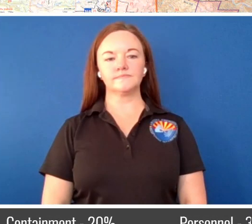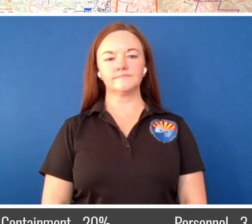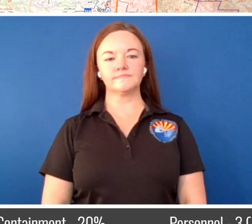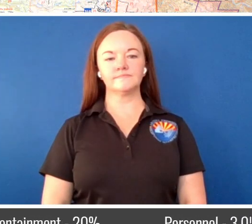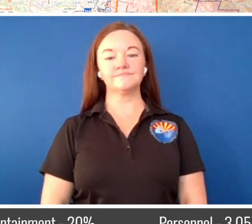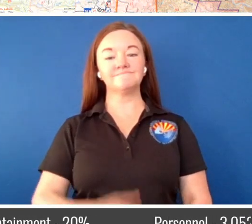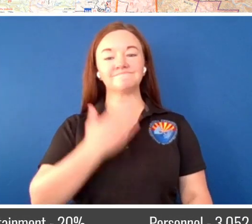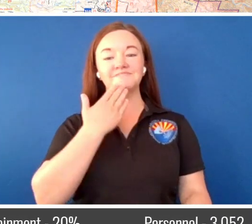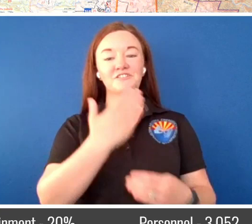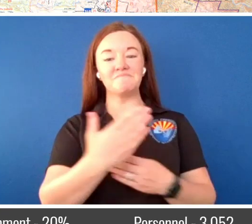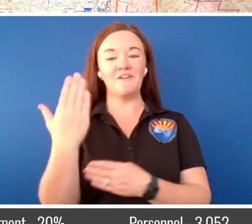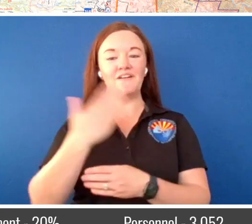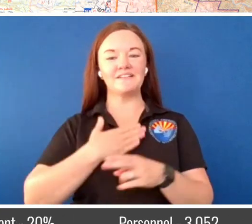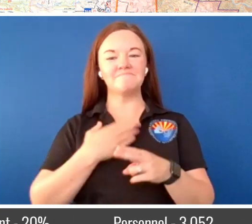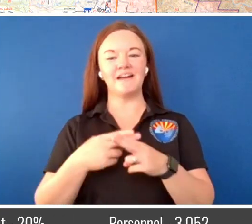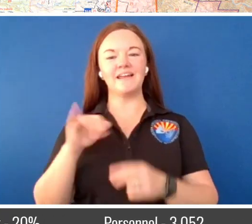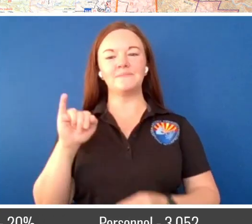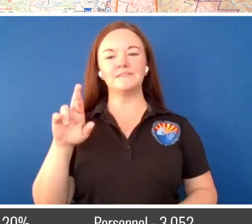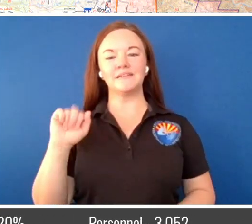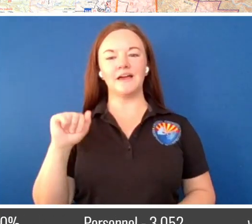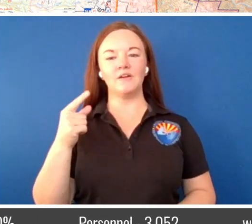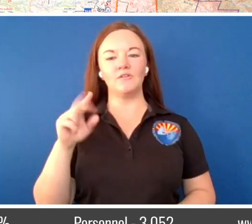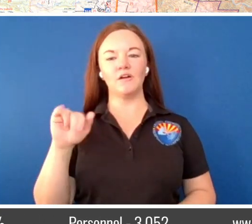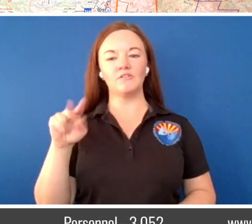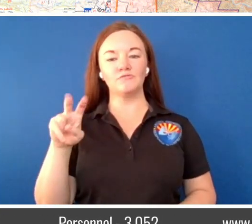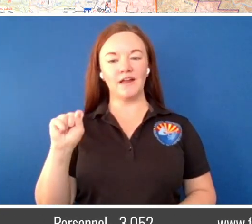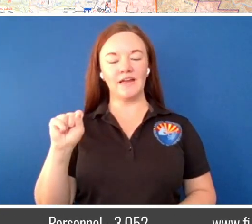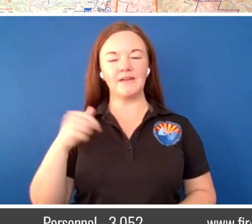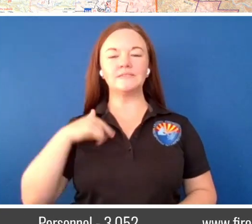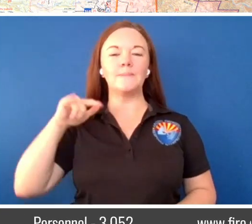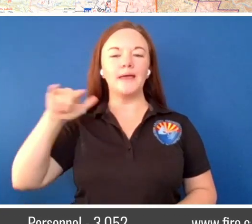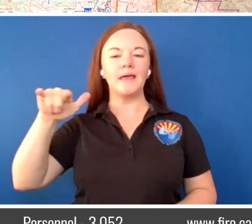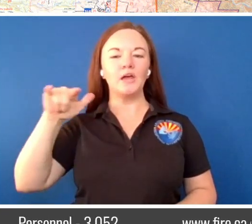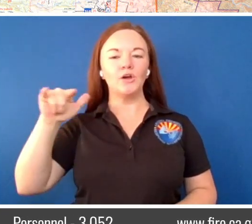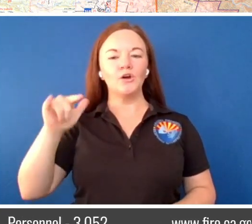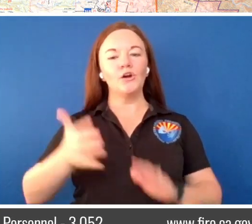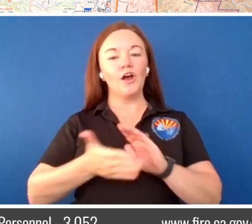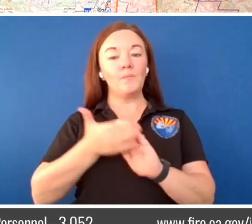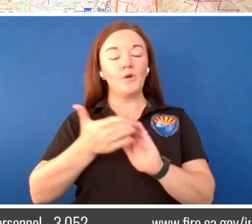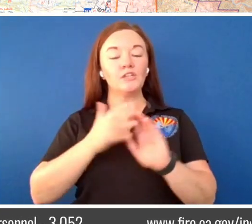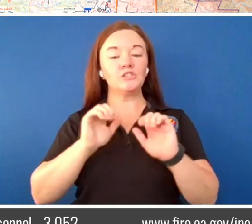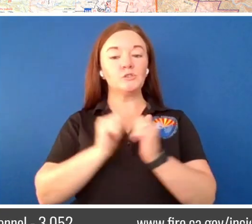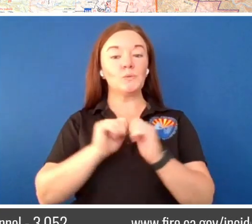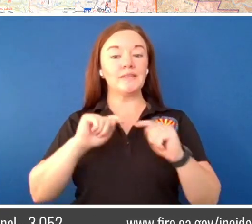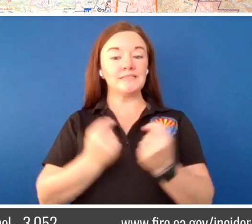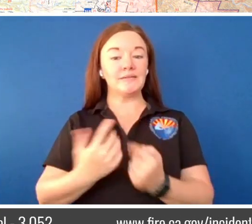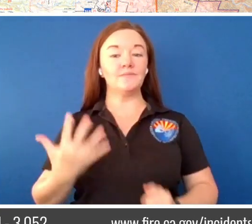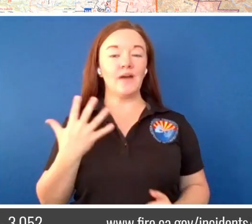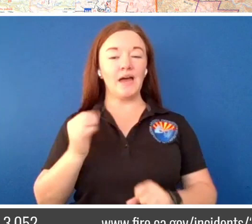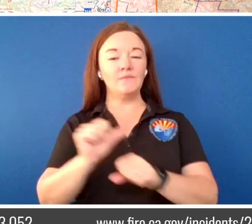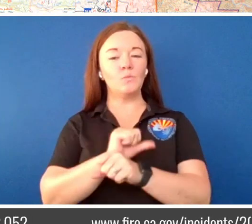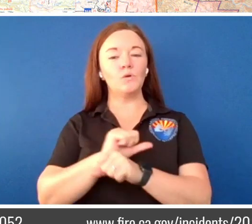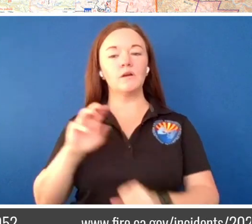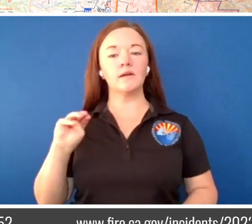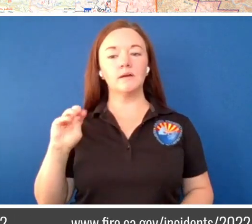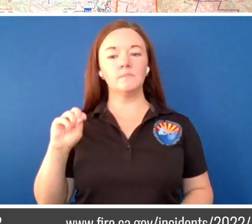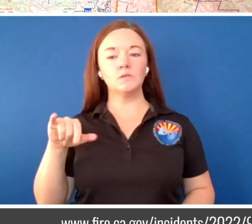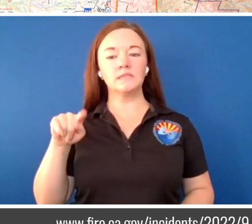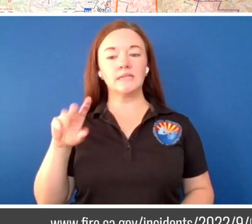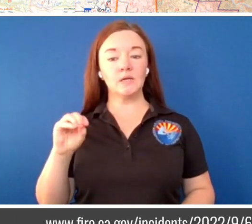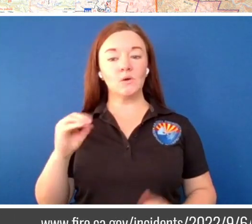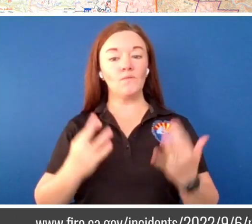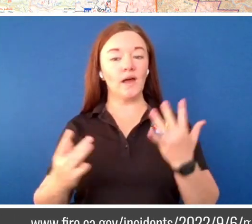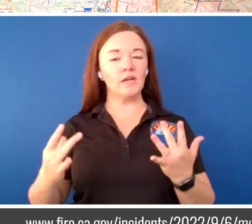Good morning. My name is Ira Graves, Air Operations with Team 5 on the Mosquito Fire. Going to give you a little bit of an operational update